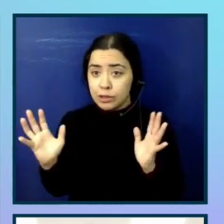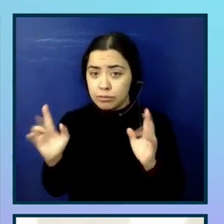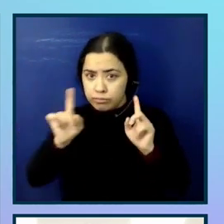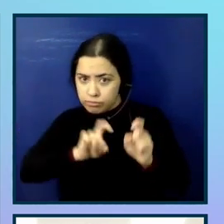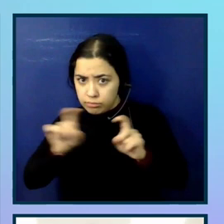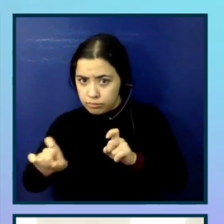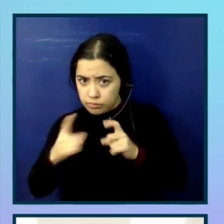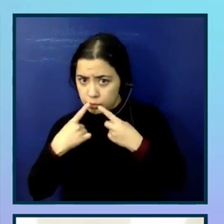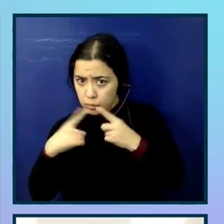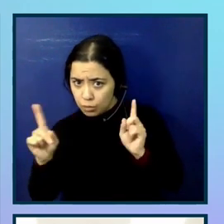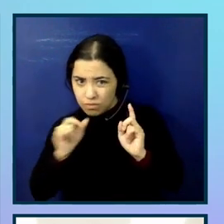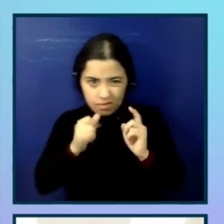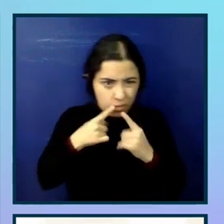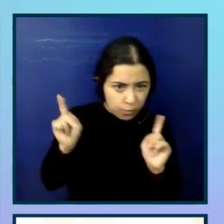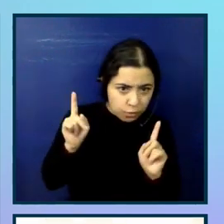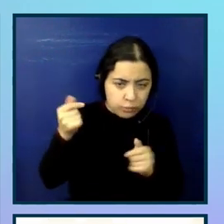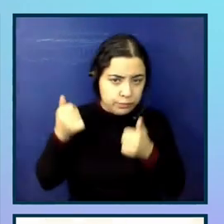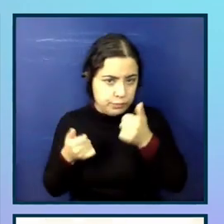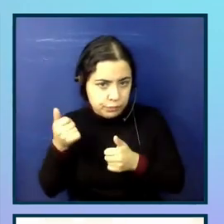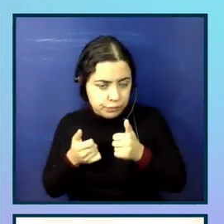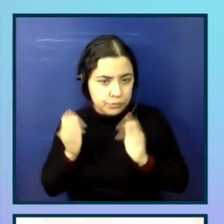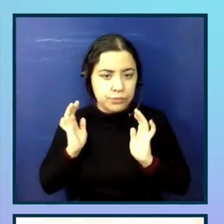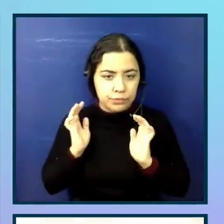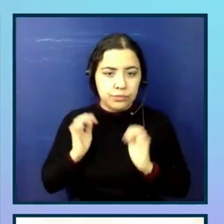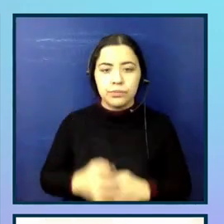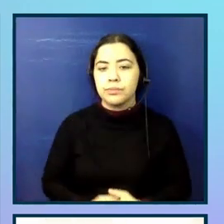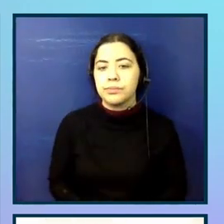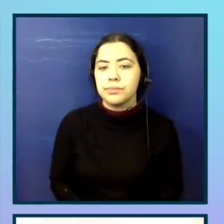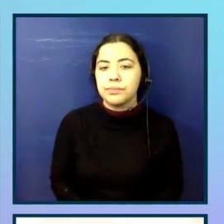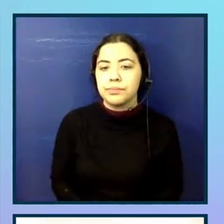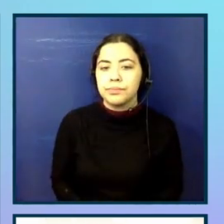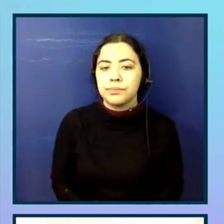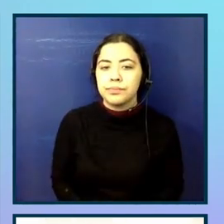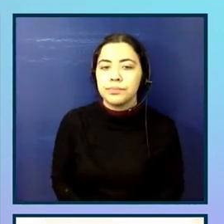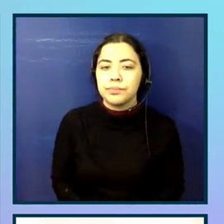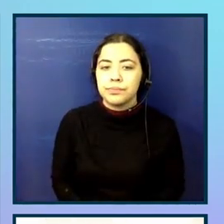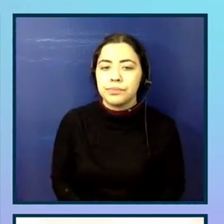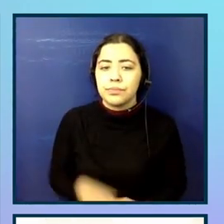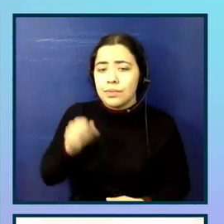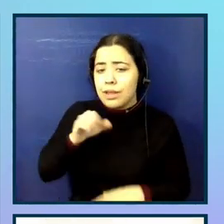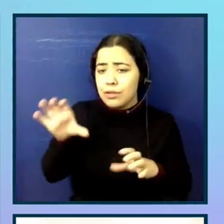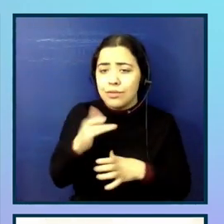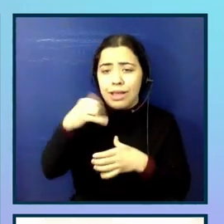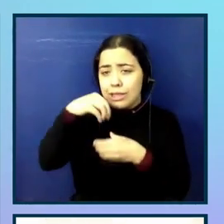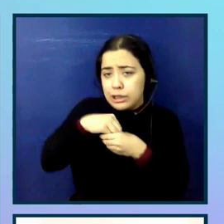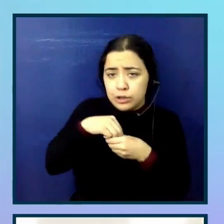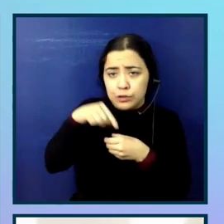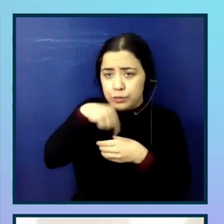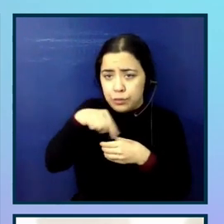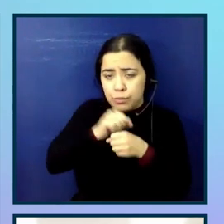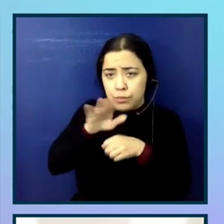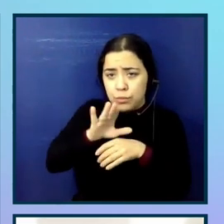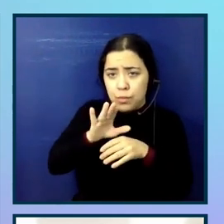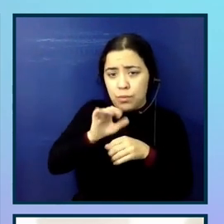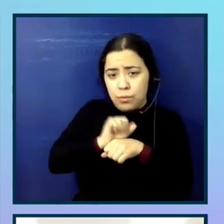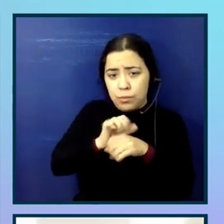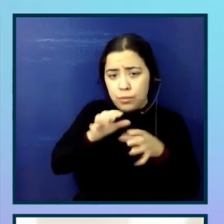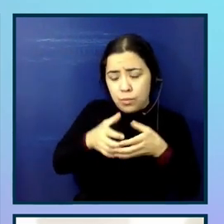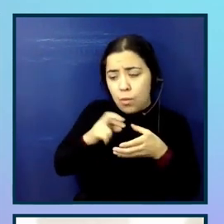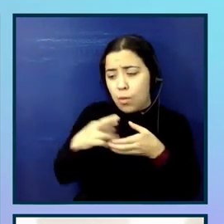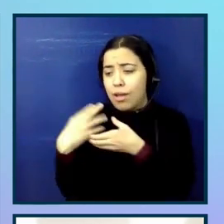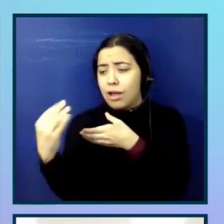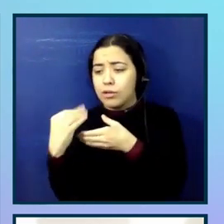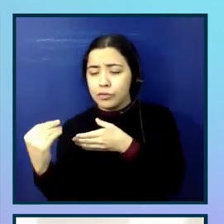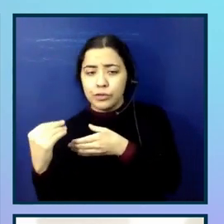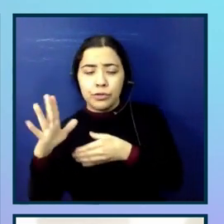we've been using a mix of both. So like I say, obviously at this point, we're in a very reactive model and